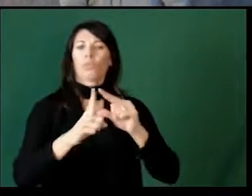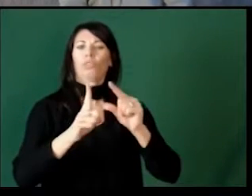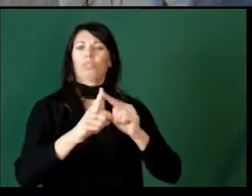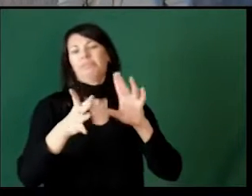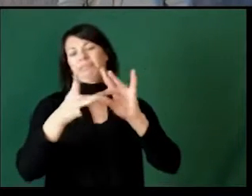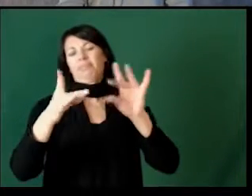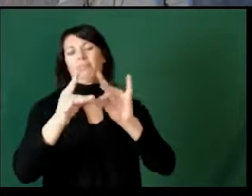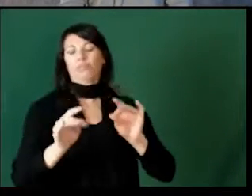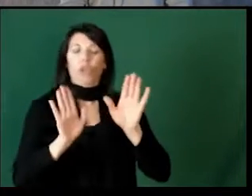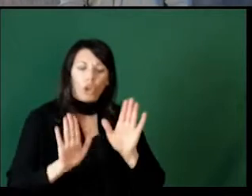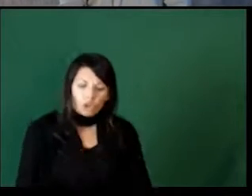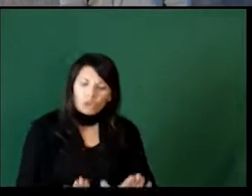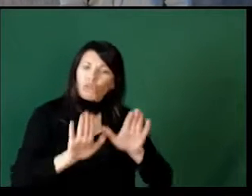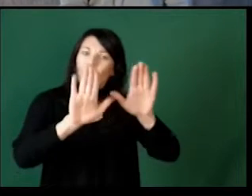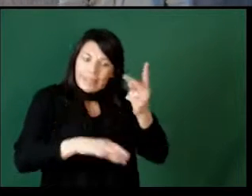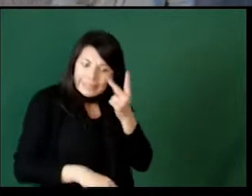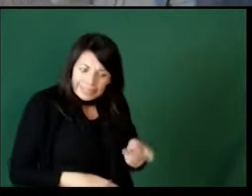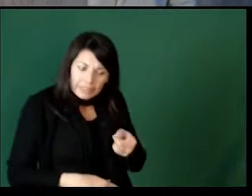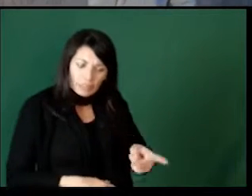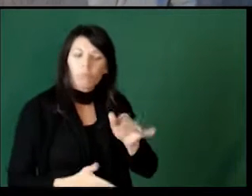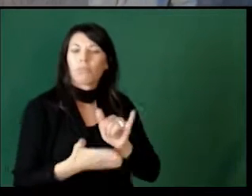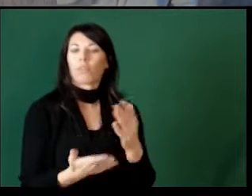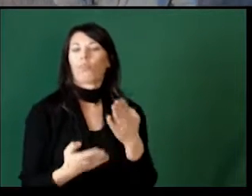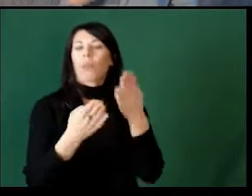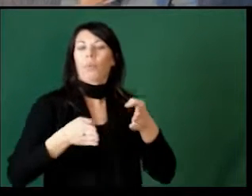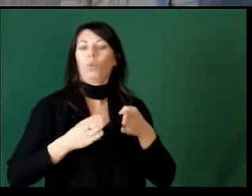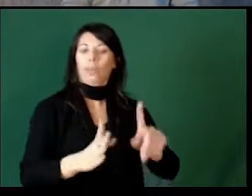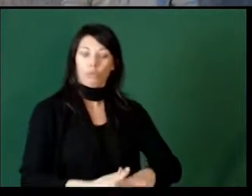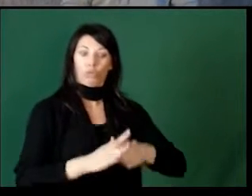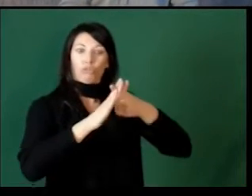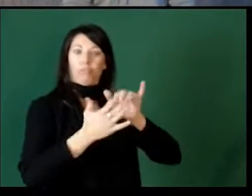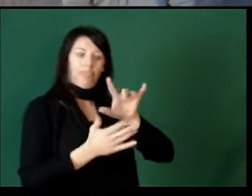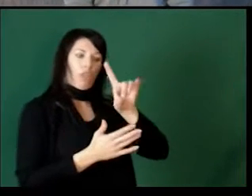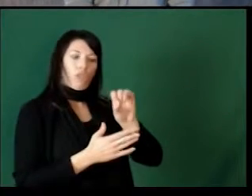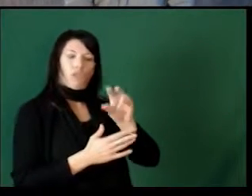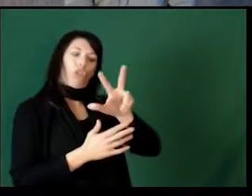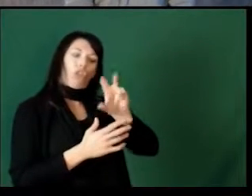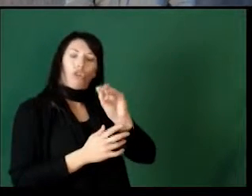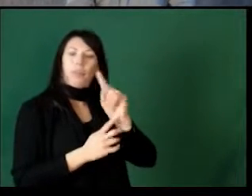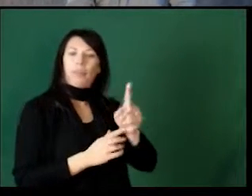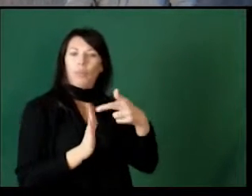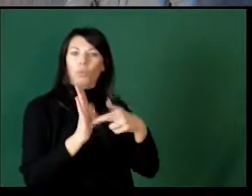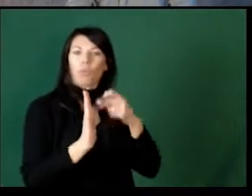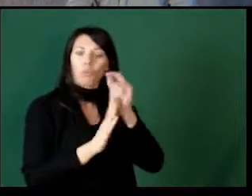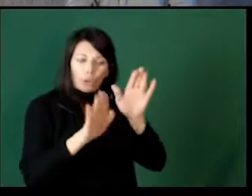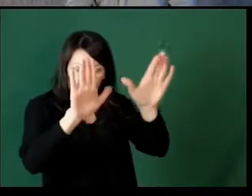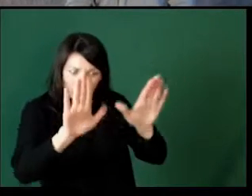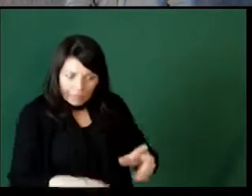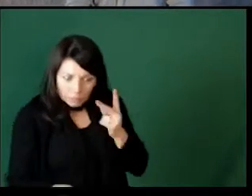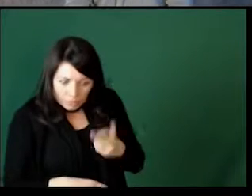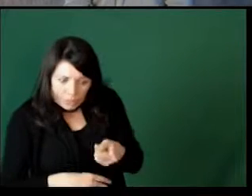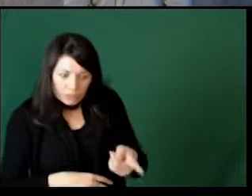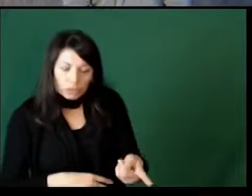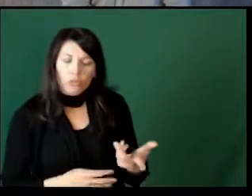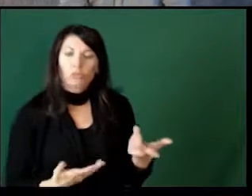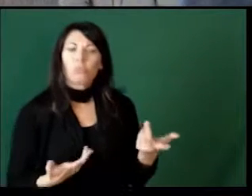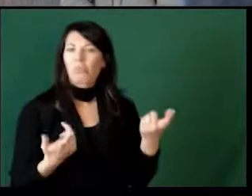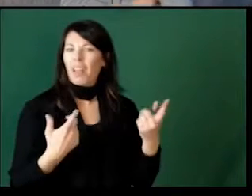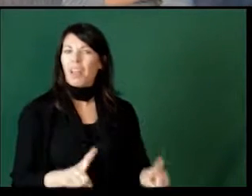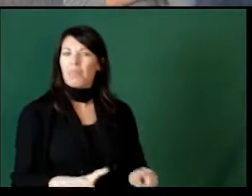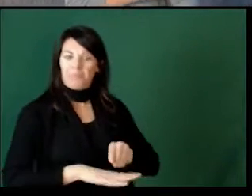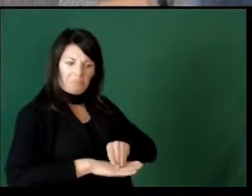Great to see you is a recommended way to start that 30 minute rule because it focuses,